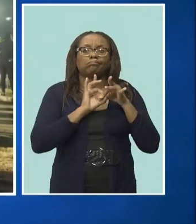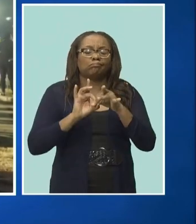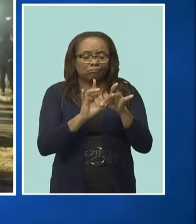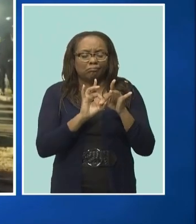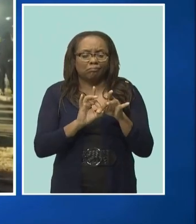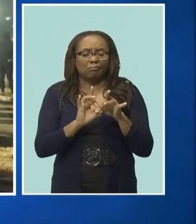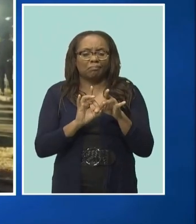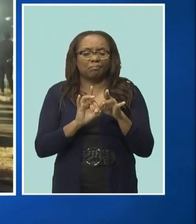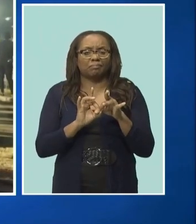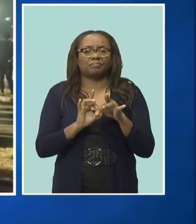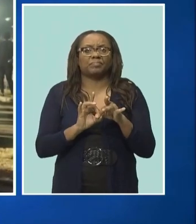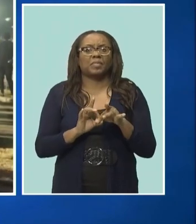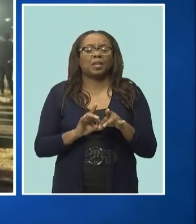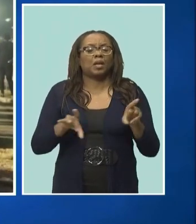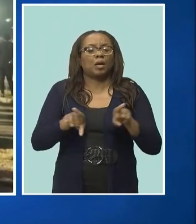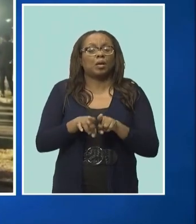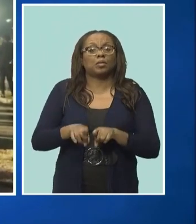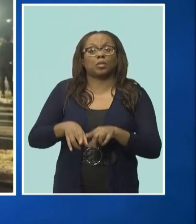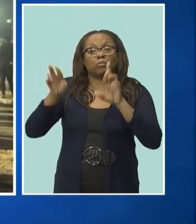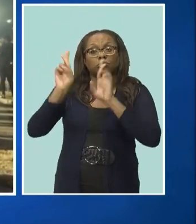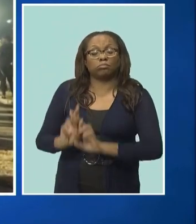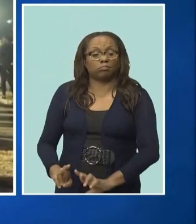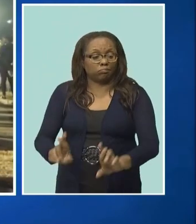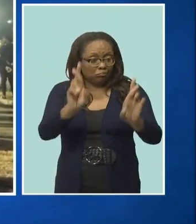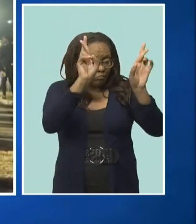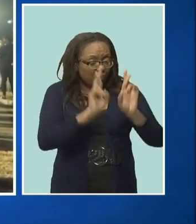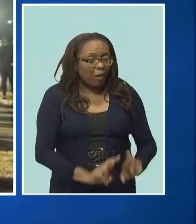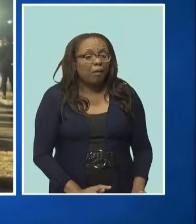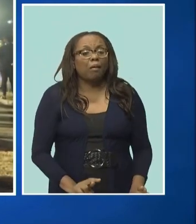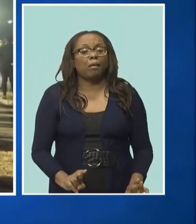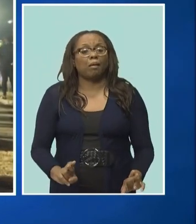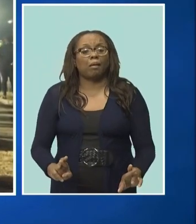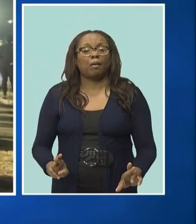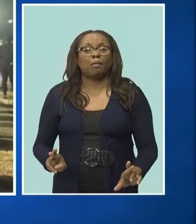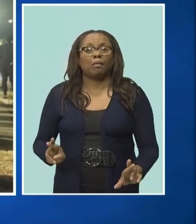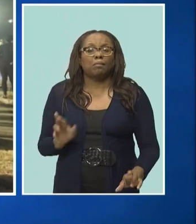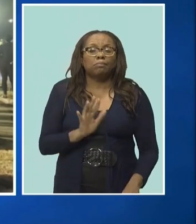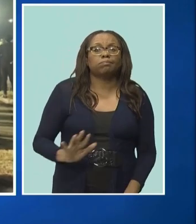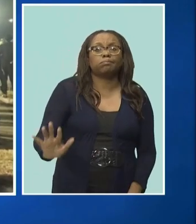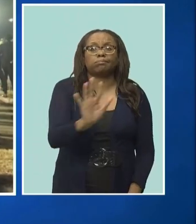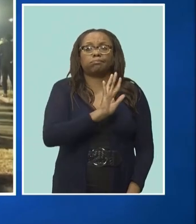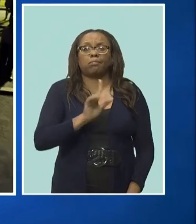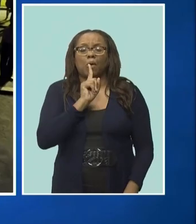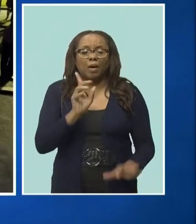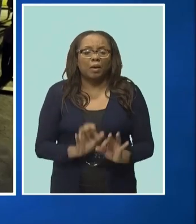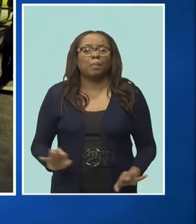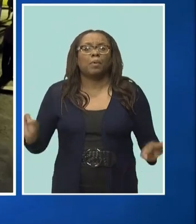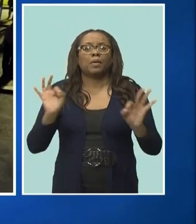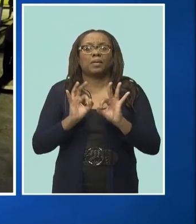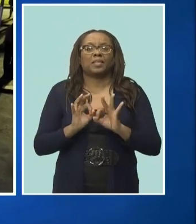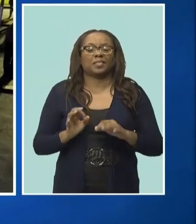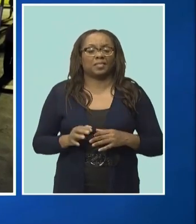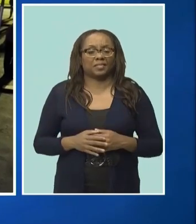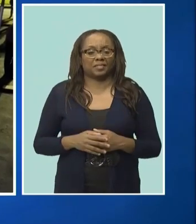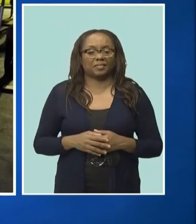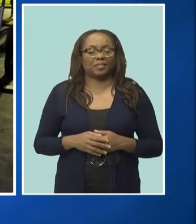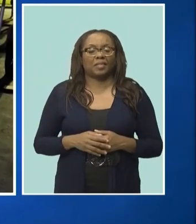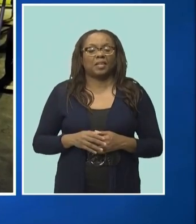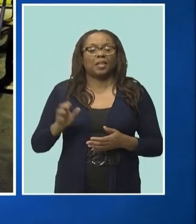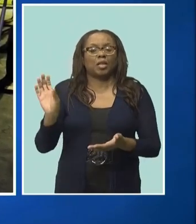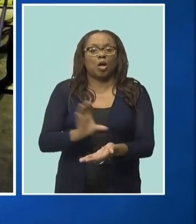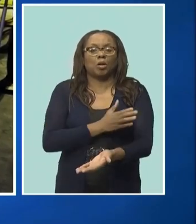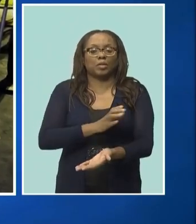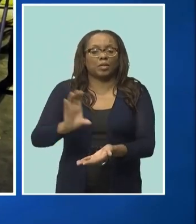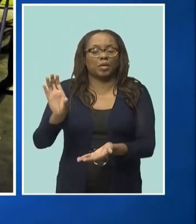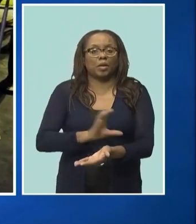as respecting the police service. That is something that's necessary. The concert series